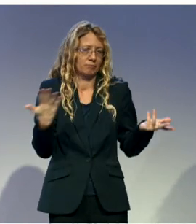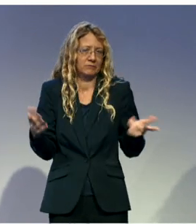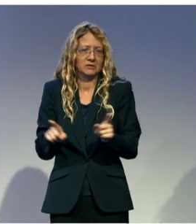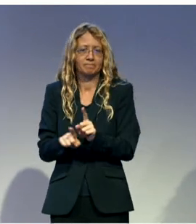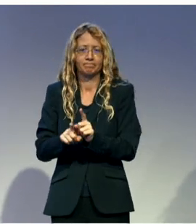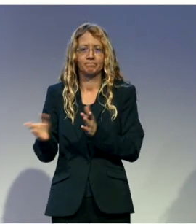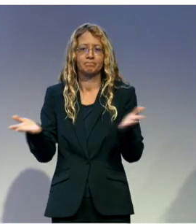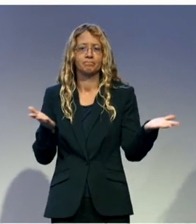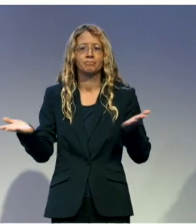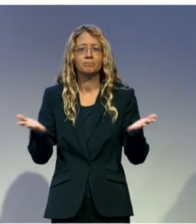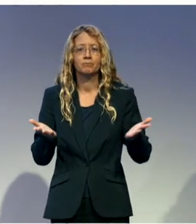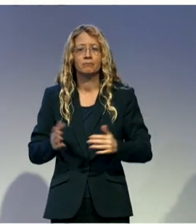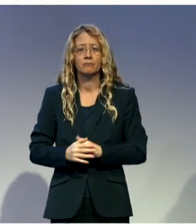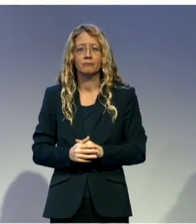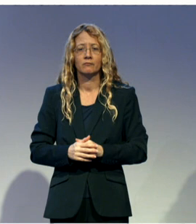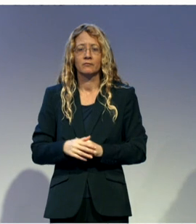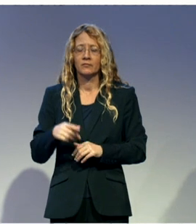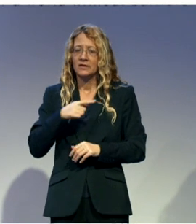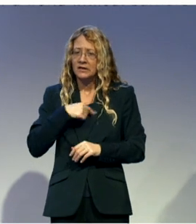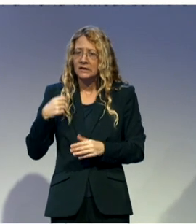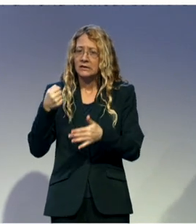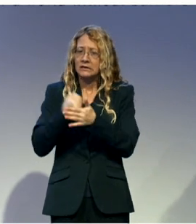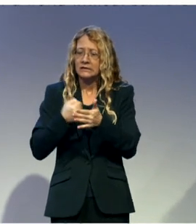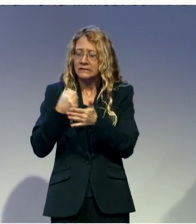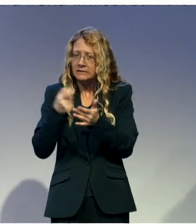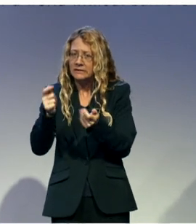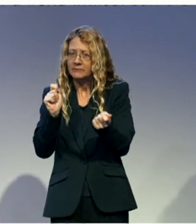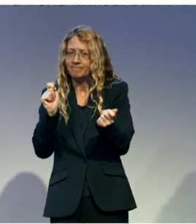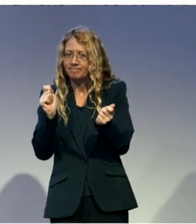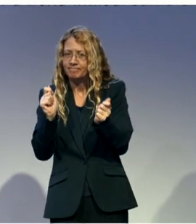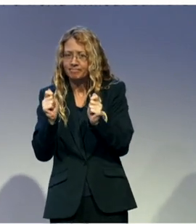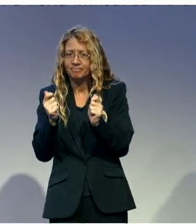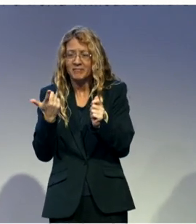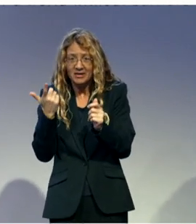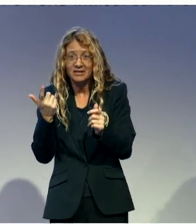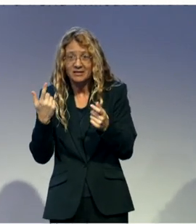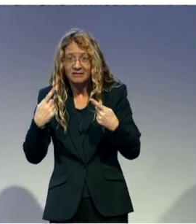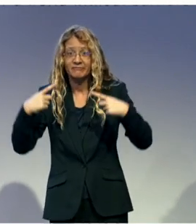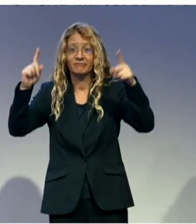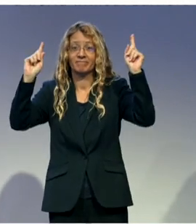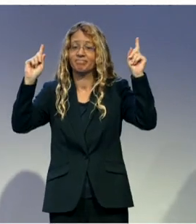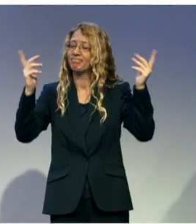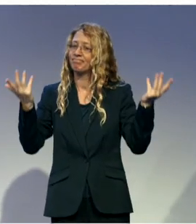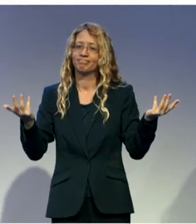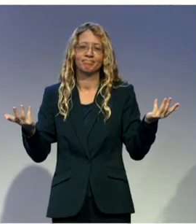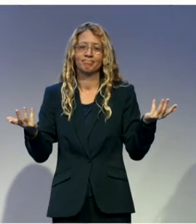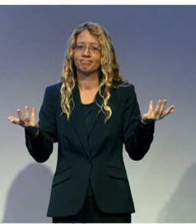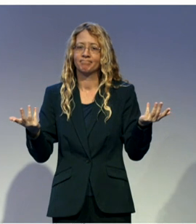place, but this did not work or did not see light because all other reforms, including reforms to do with